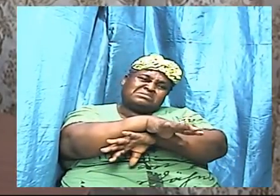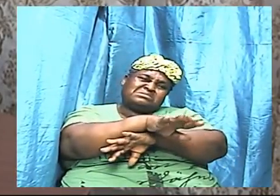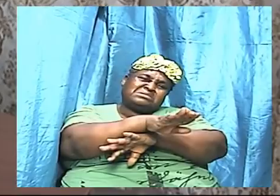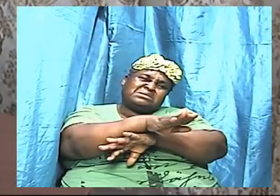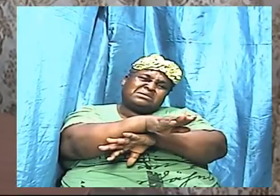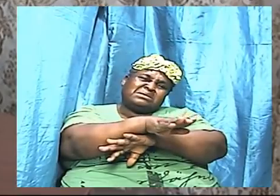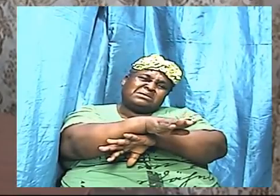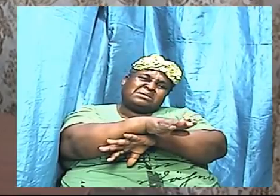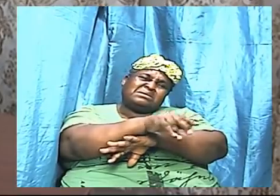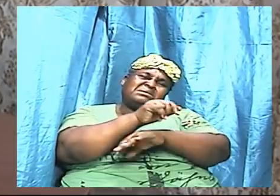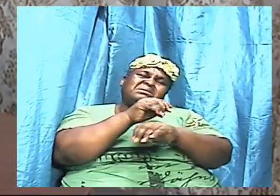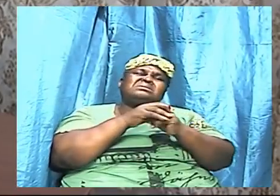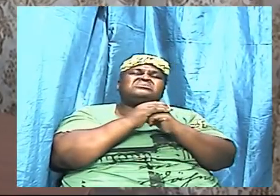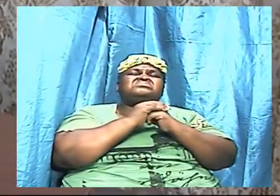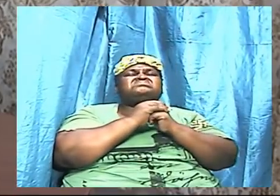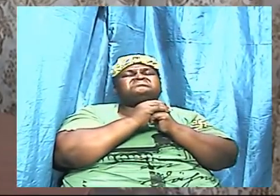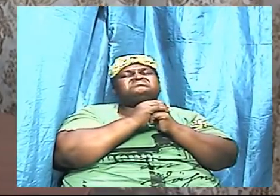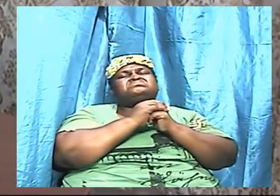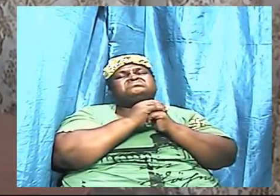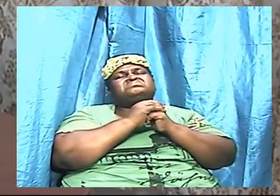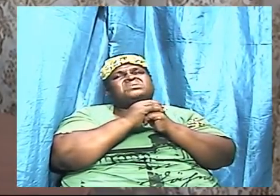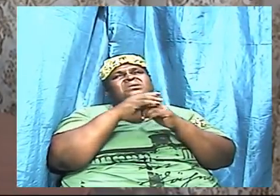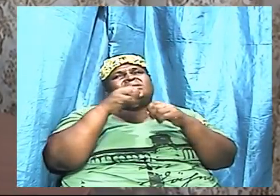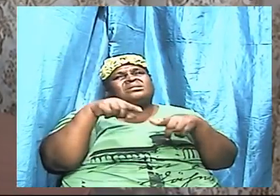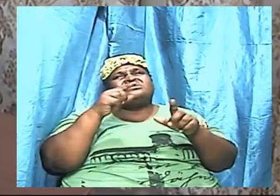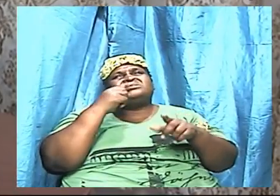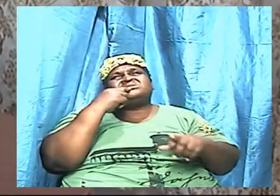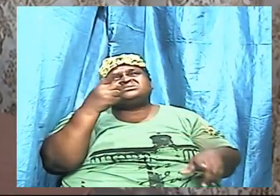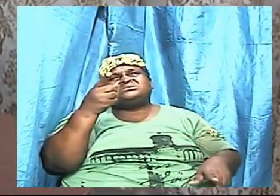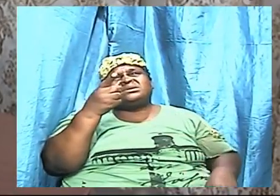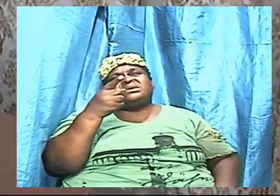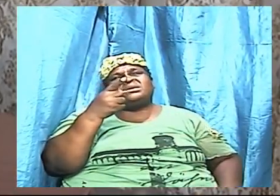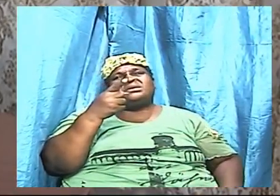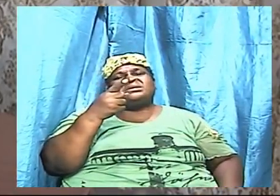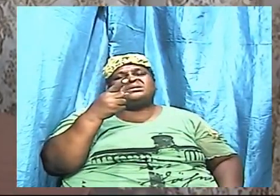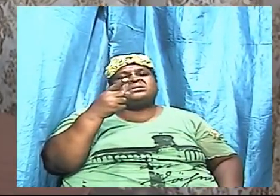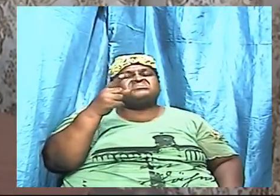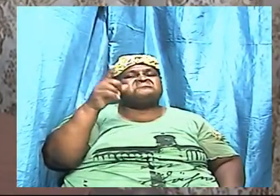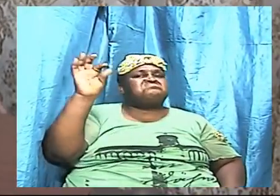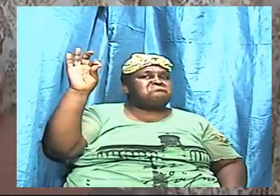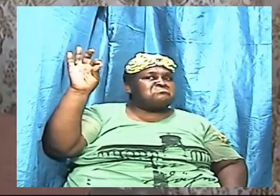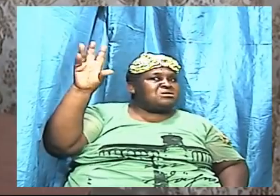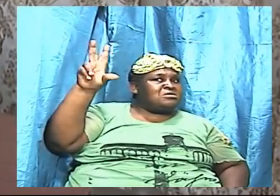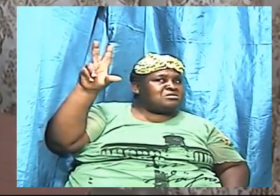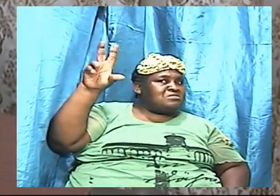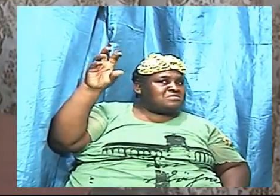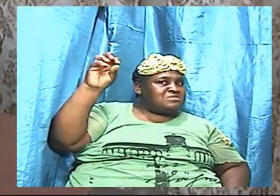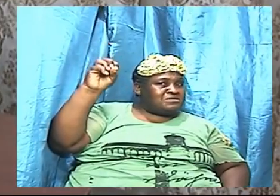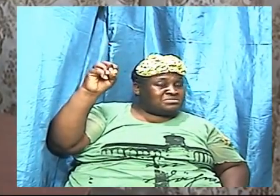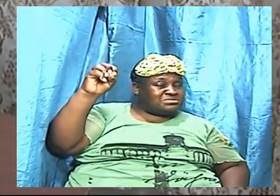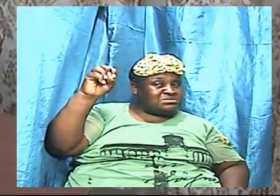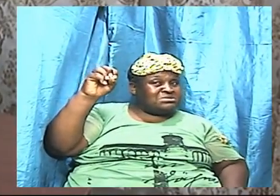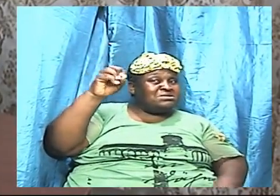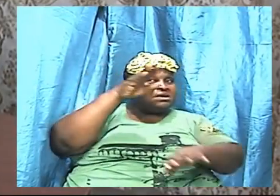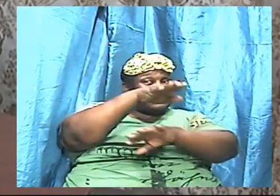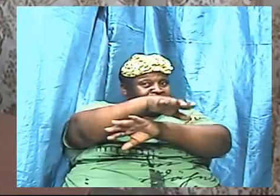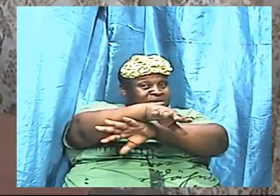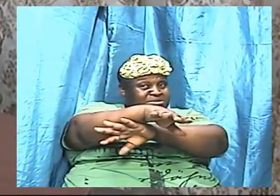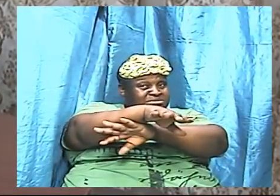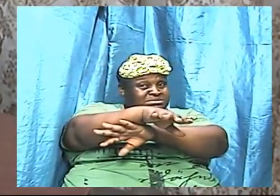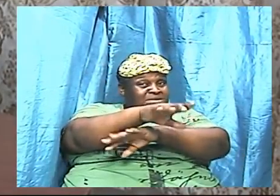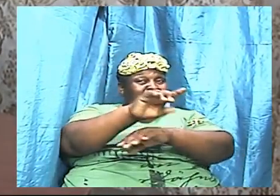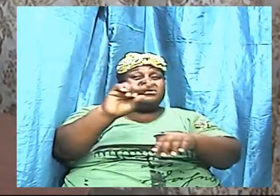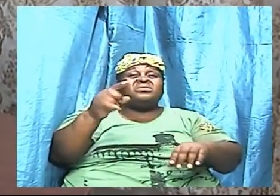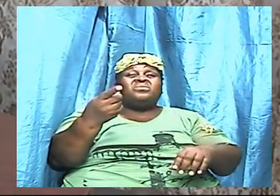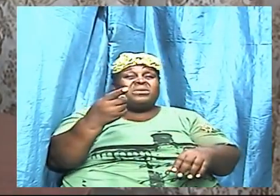either at home or at work let us say for example 930 it means that once we